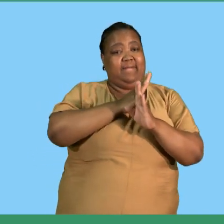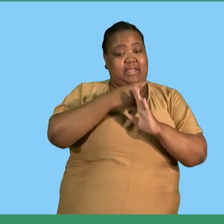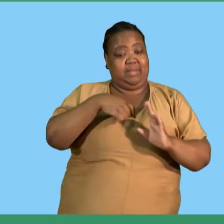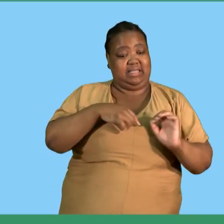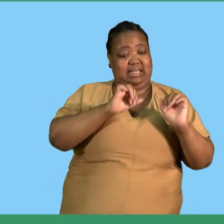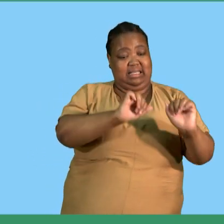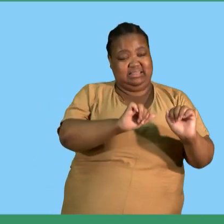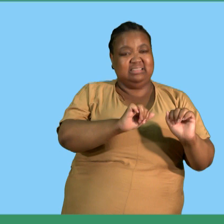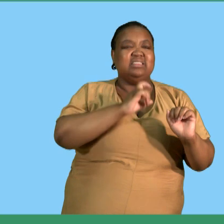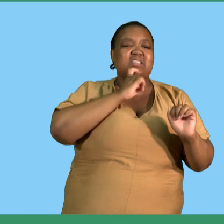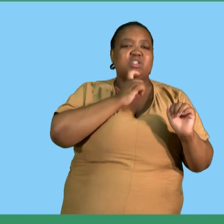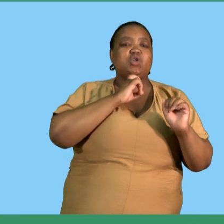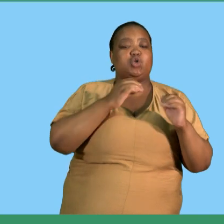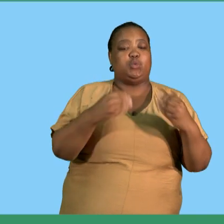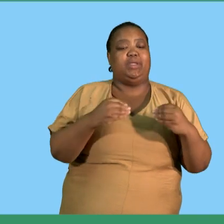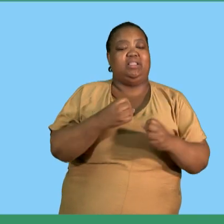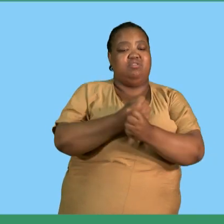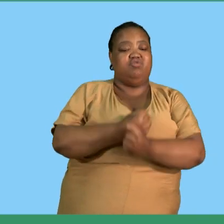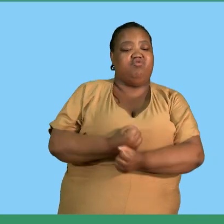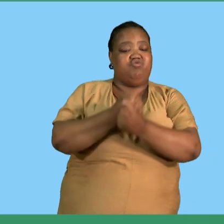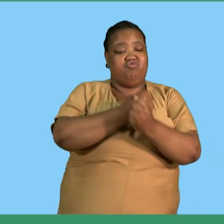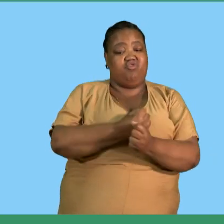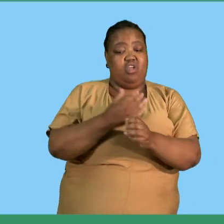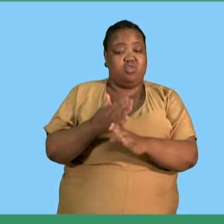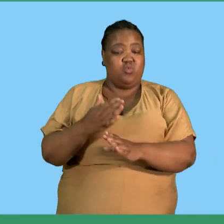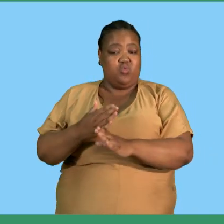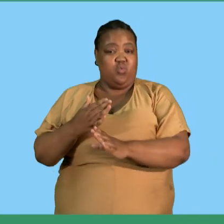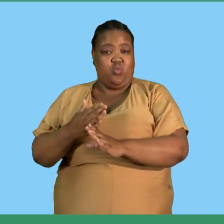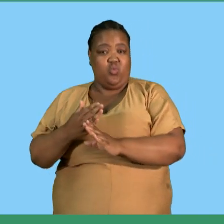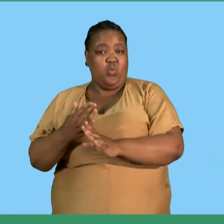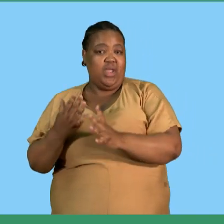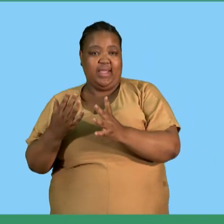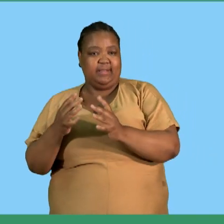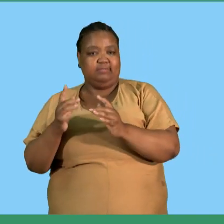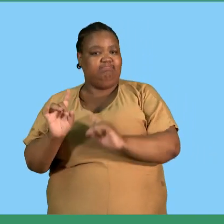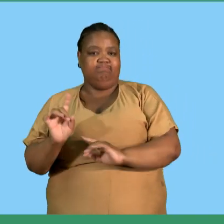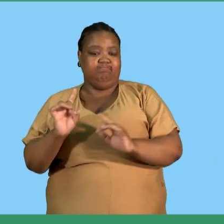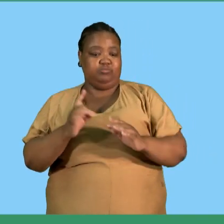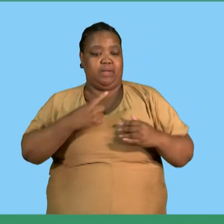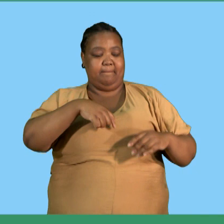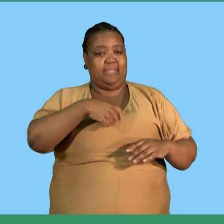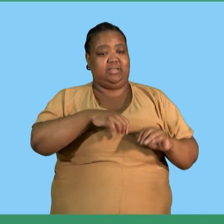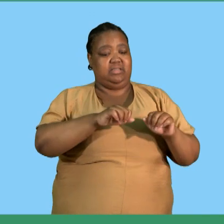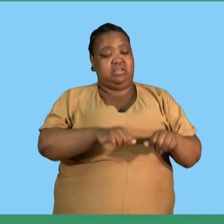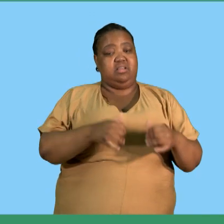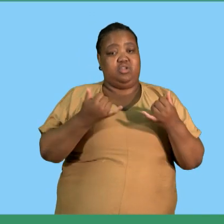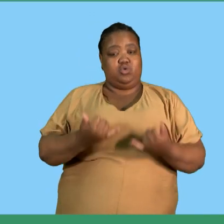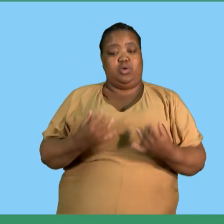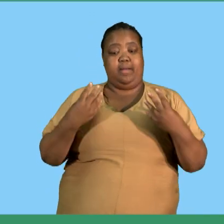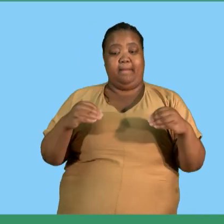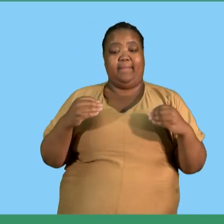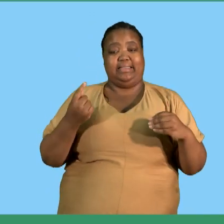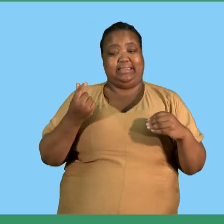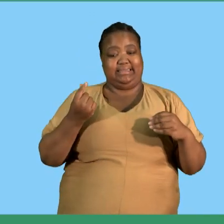it is private it's for personal use it's not work related therefore it is unauthorized you are costing them the